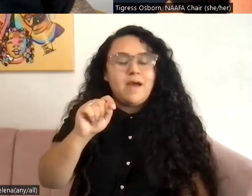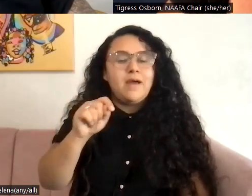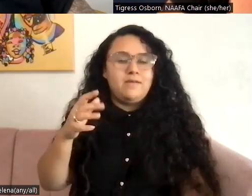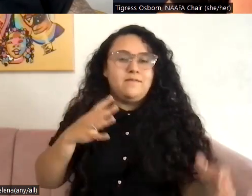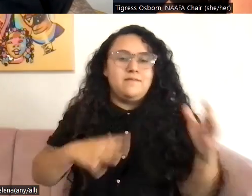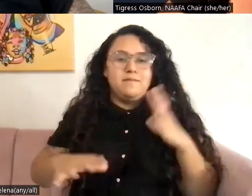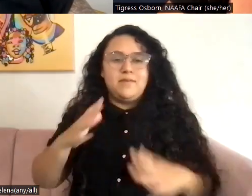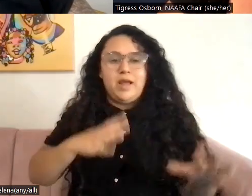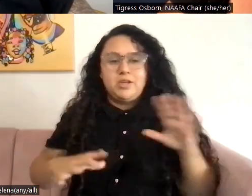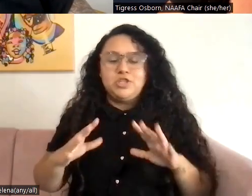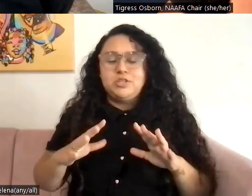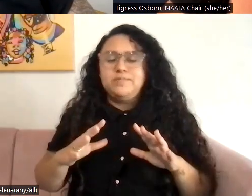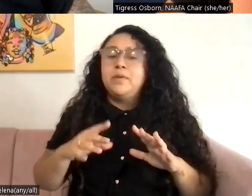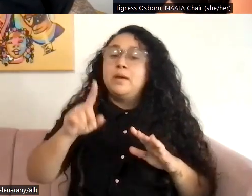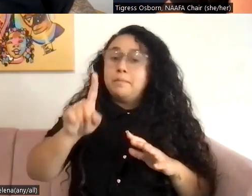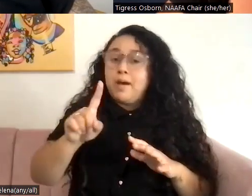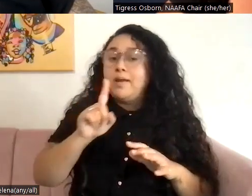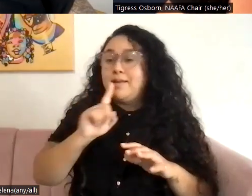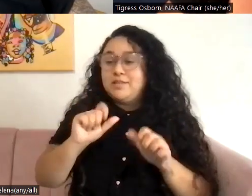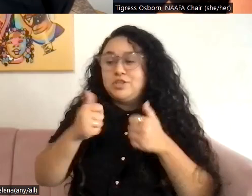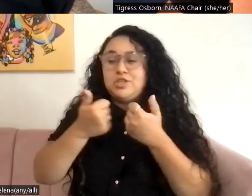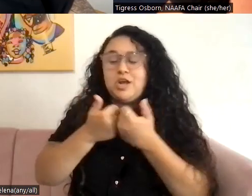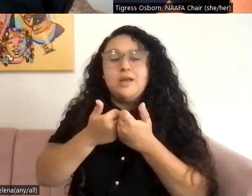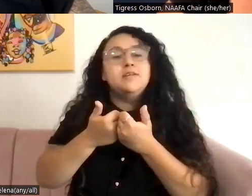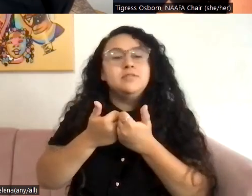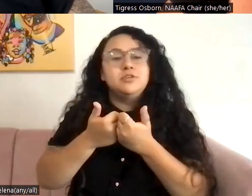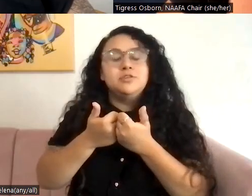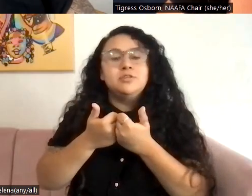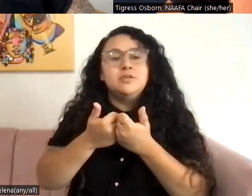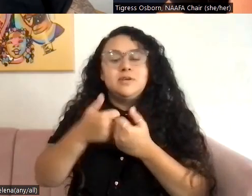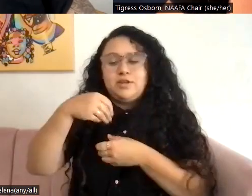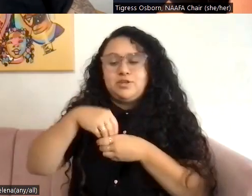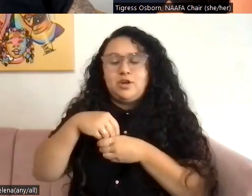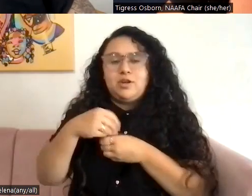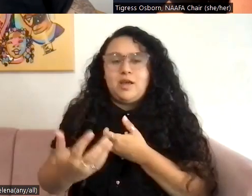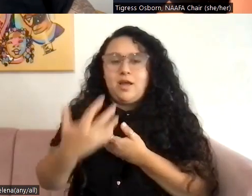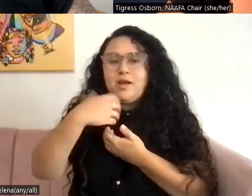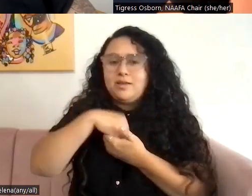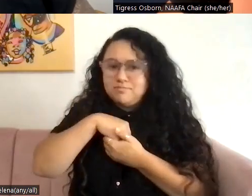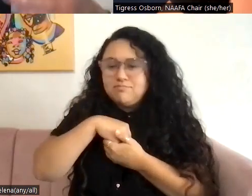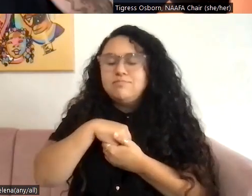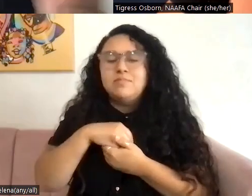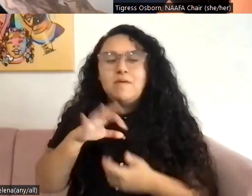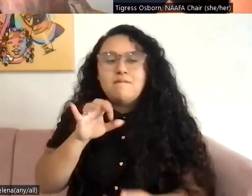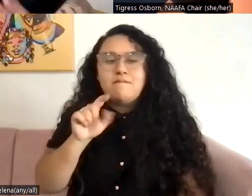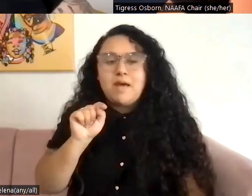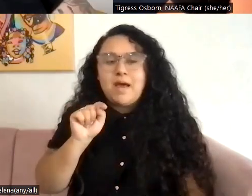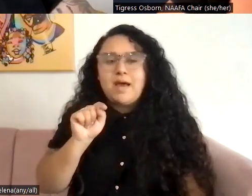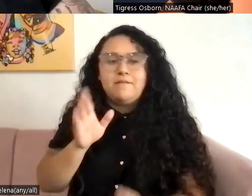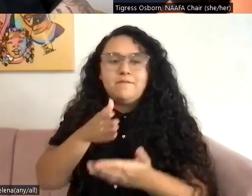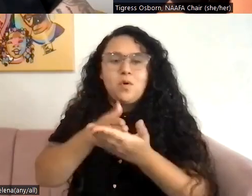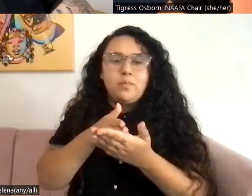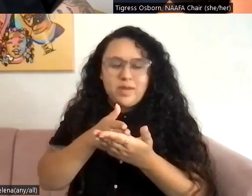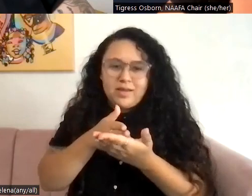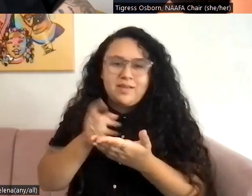fat phobia within the fashion industry. And for people to really acknowledge that, I think they go hand in